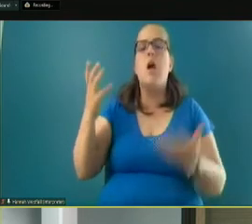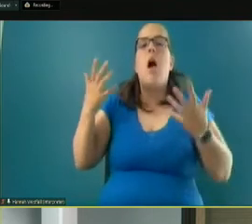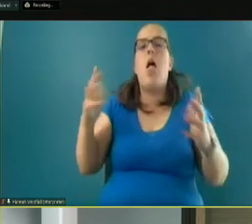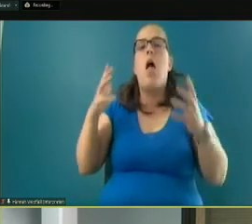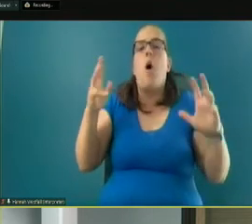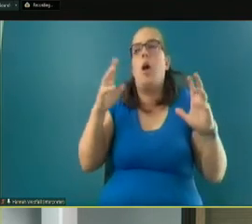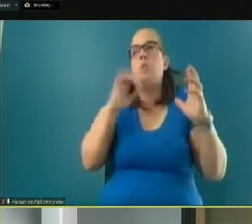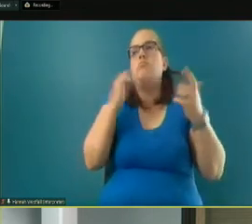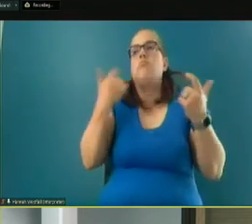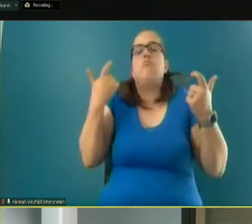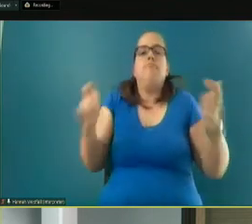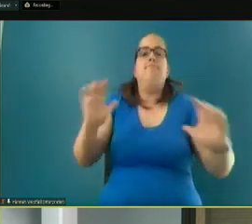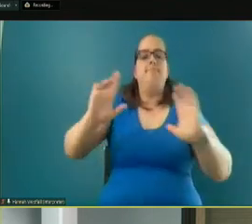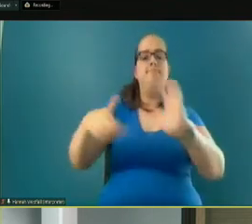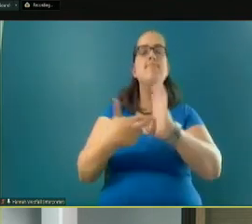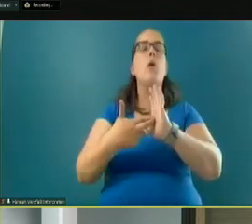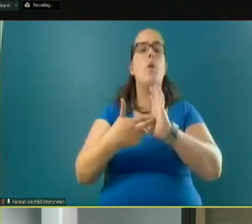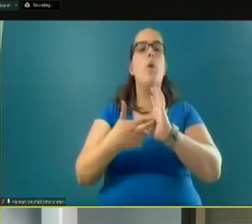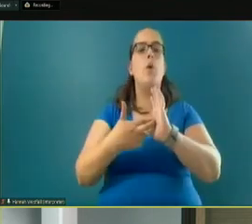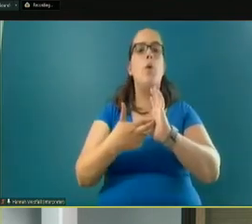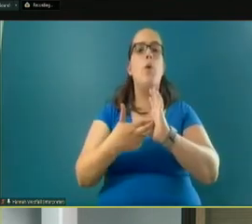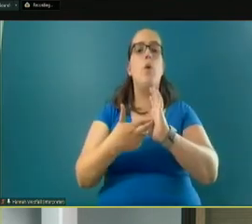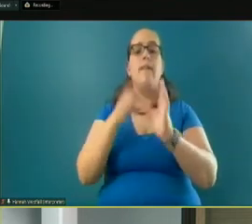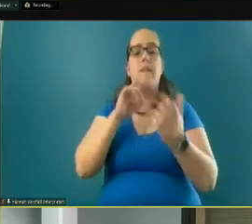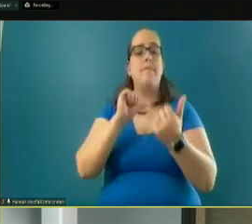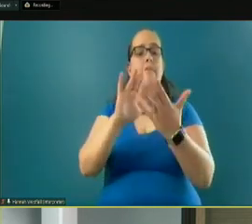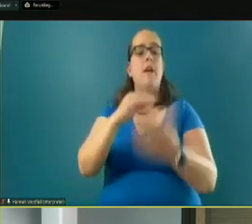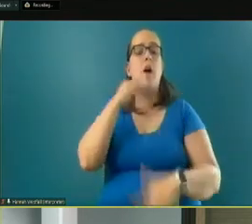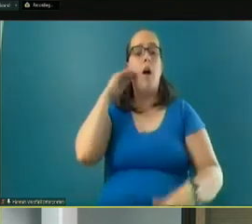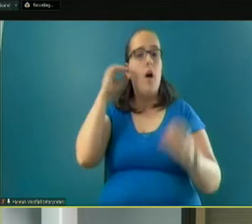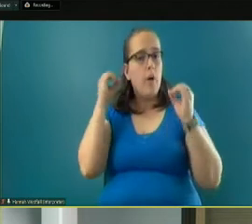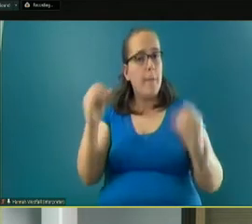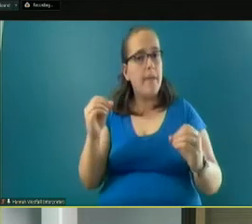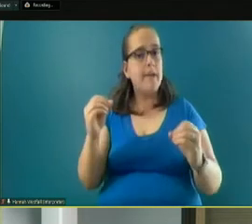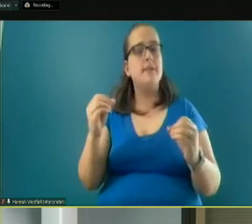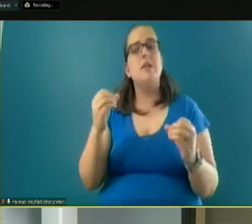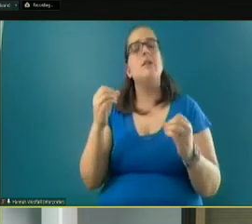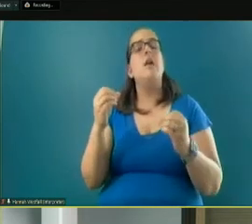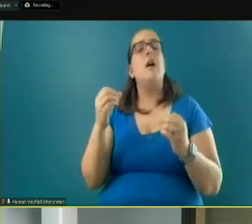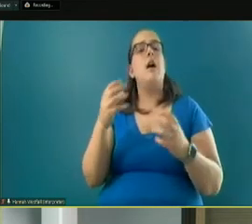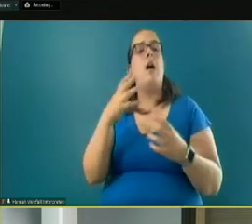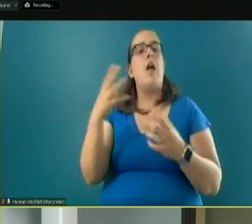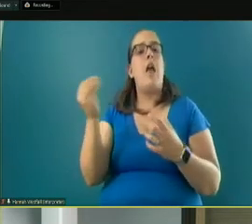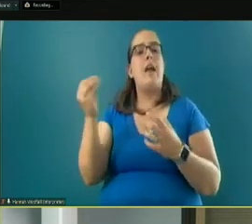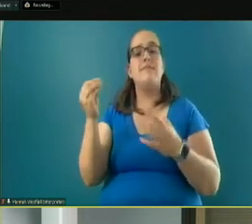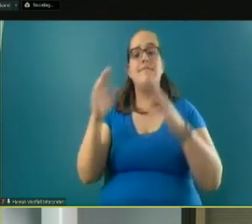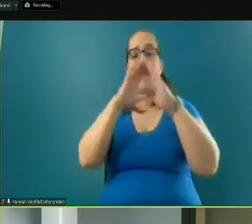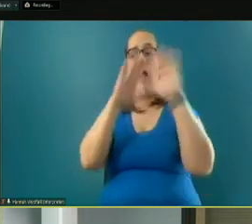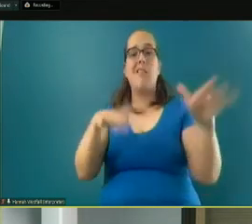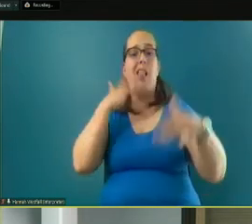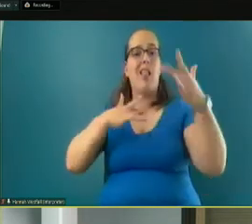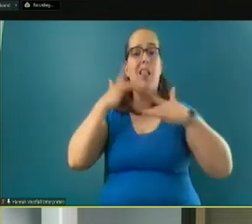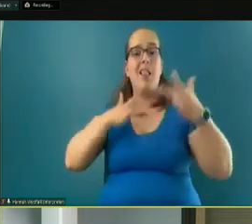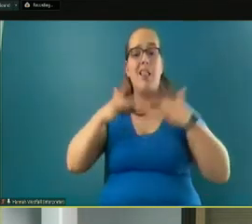a very significant role in addressing homeless. homelessness and housing supply shortages. let me just